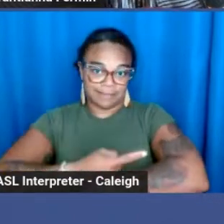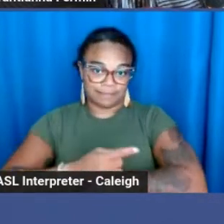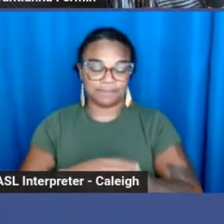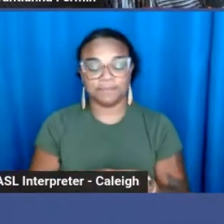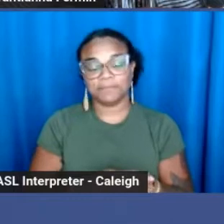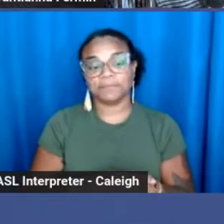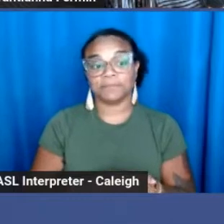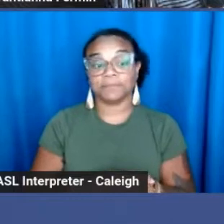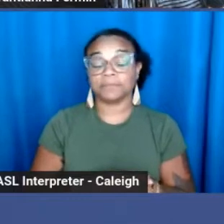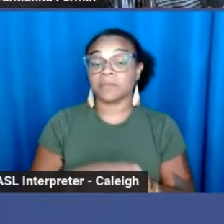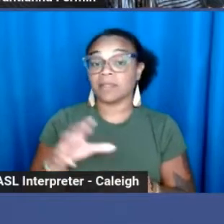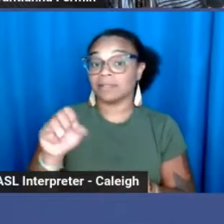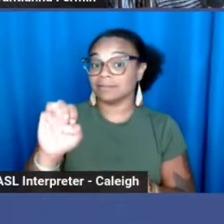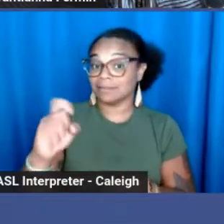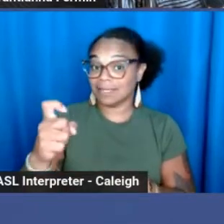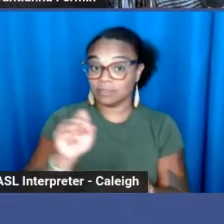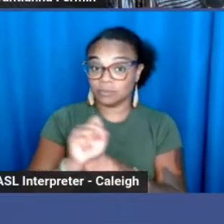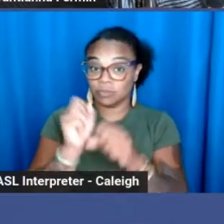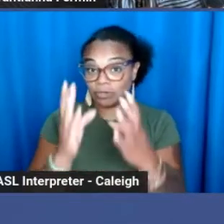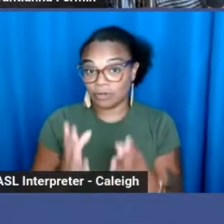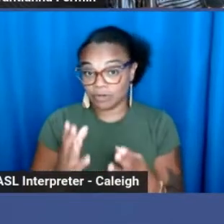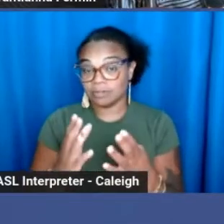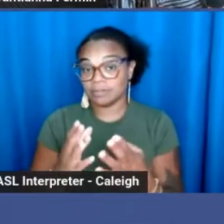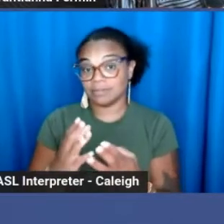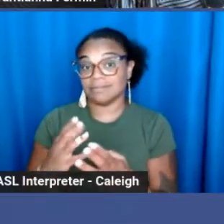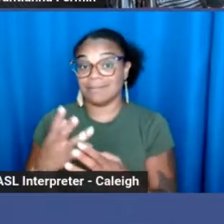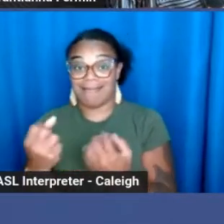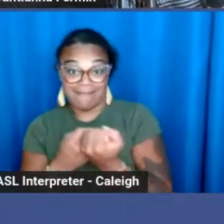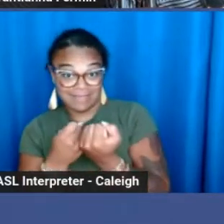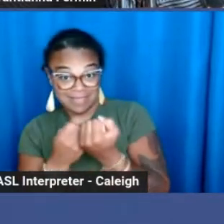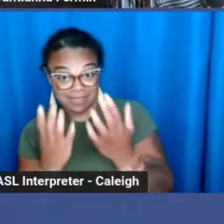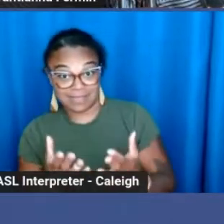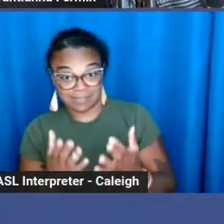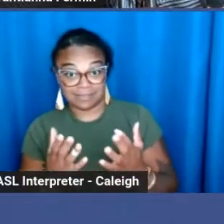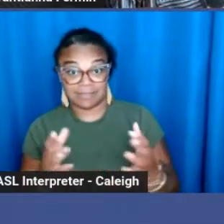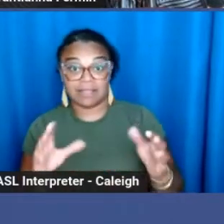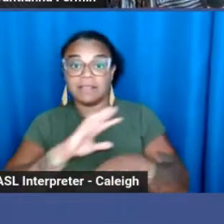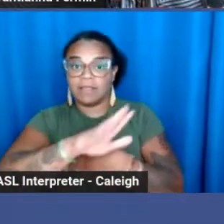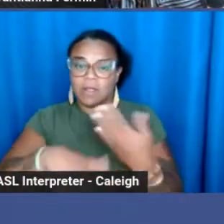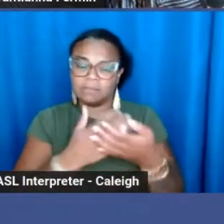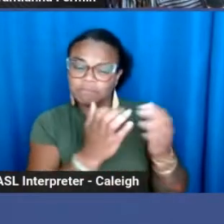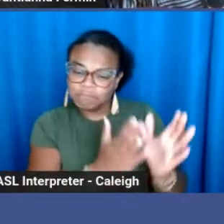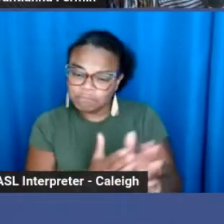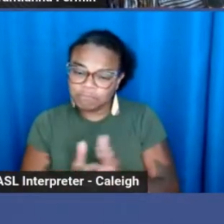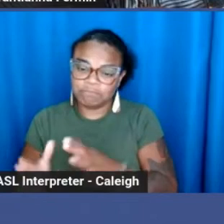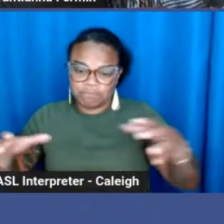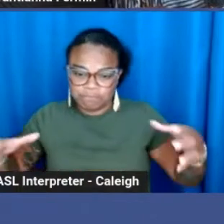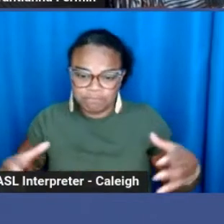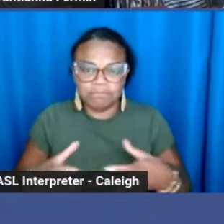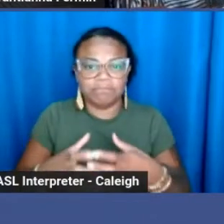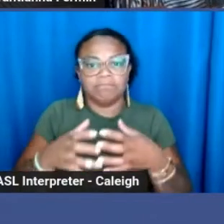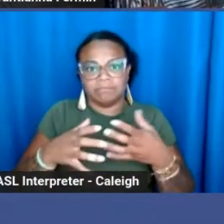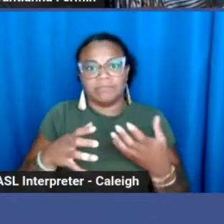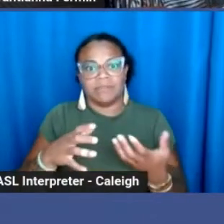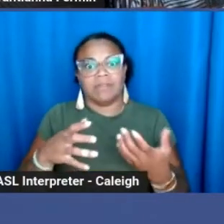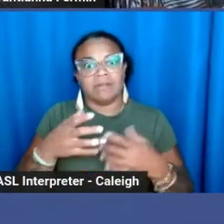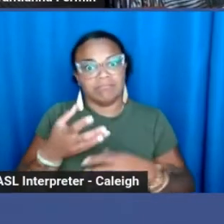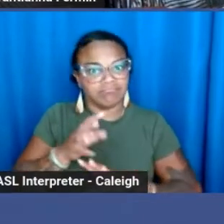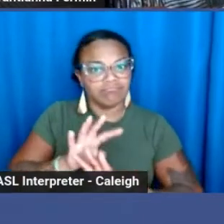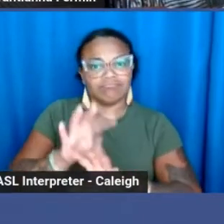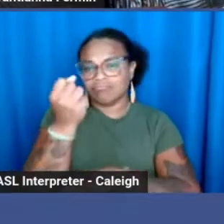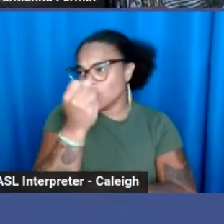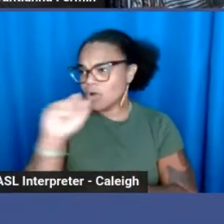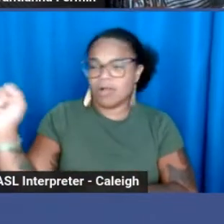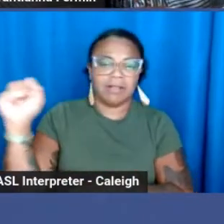Sex workers and advocates organize protests, gatherings, art shows, and lectures across the globe